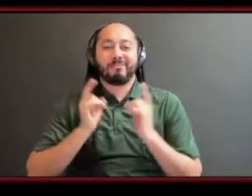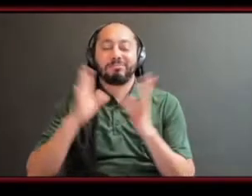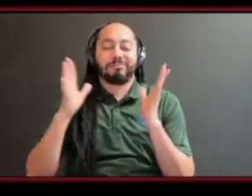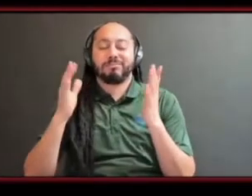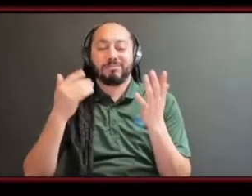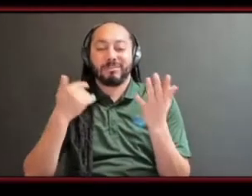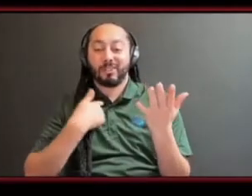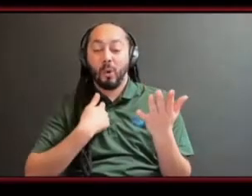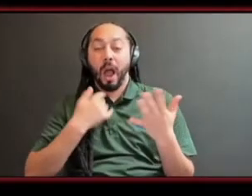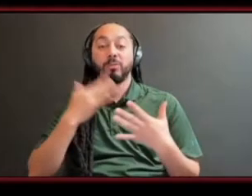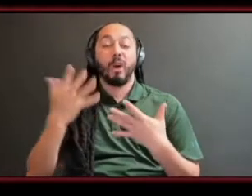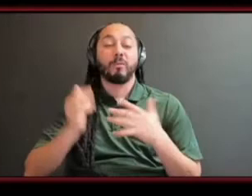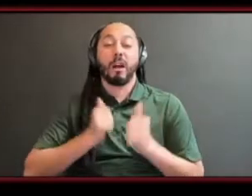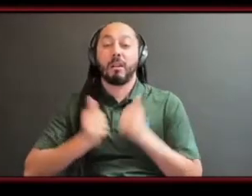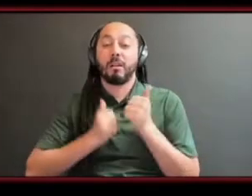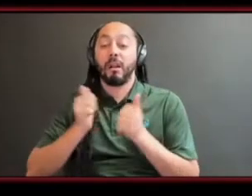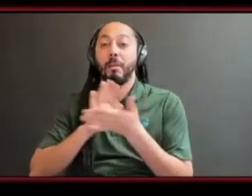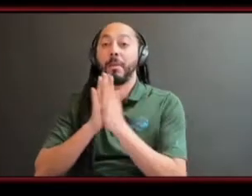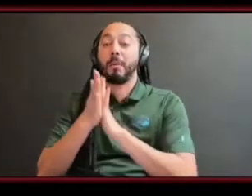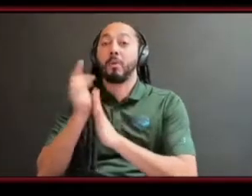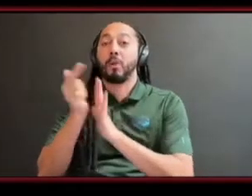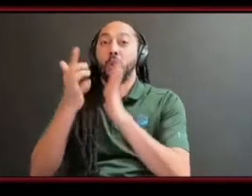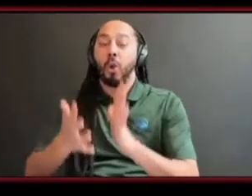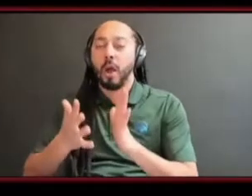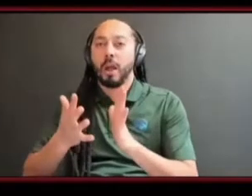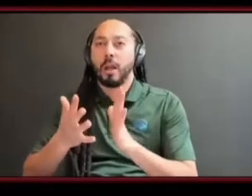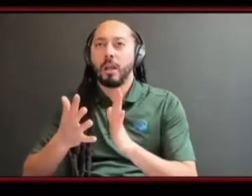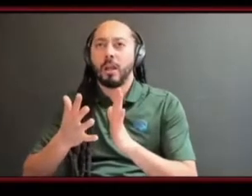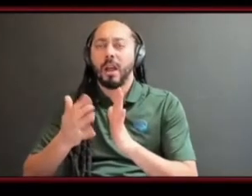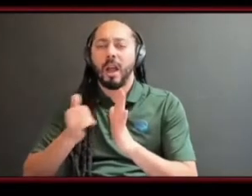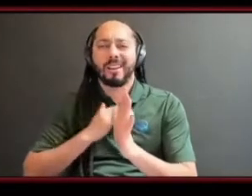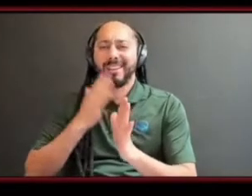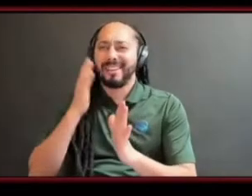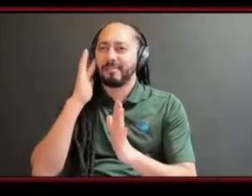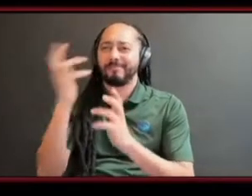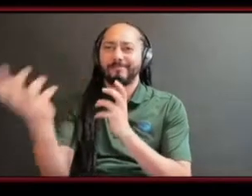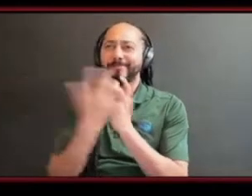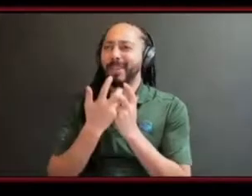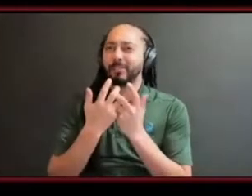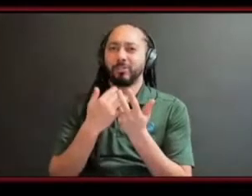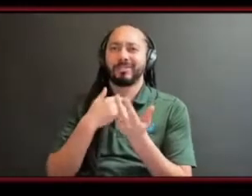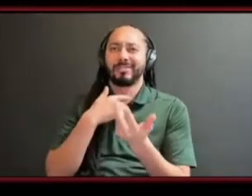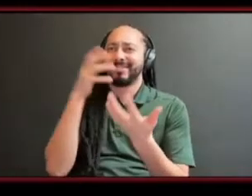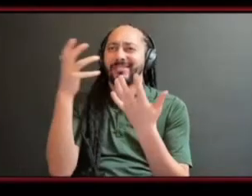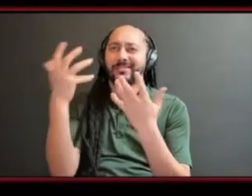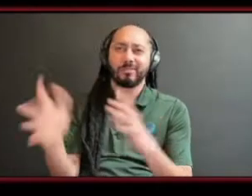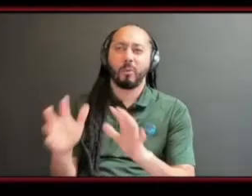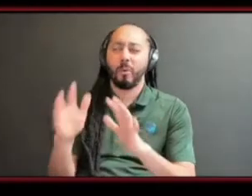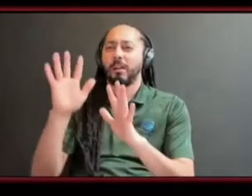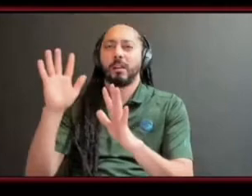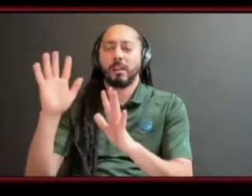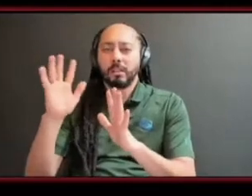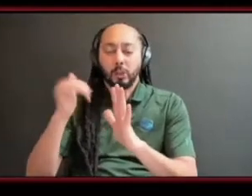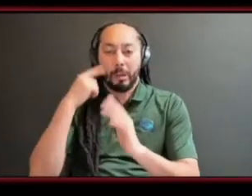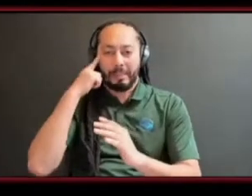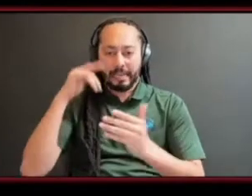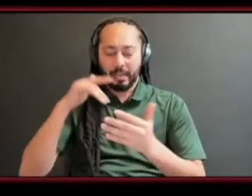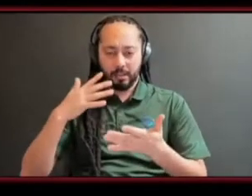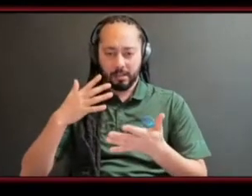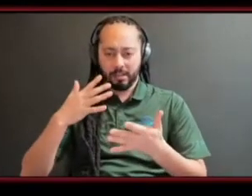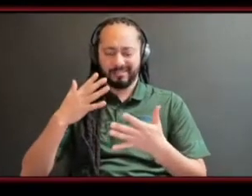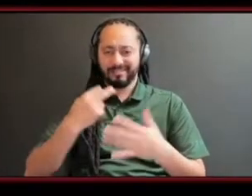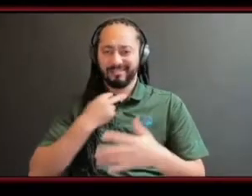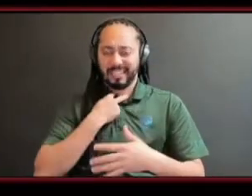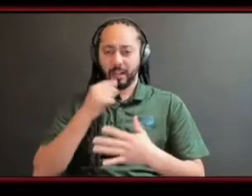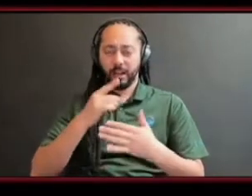becoming a lawyer and like i'm here and i'm like i know this is not what i want to do so i was like what am i going to do so i had the